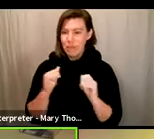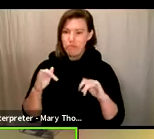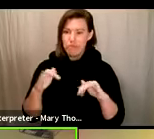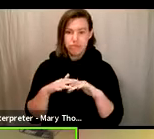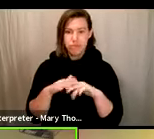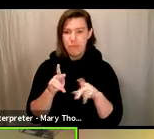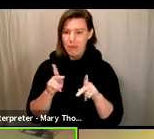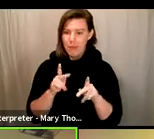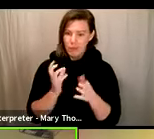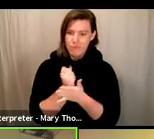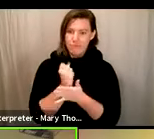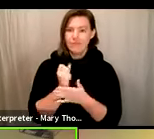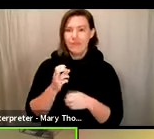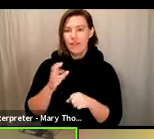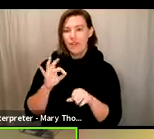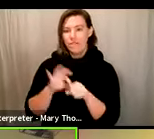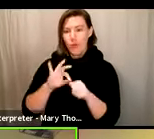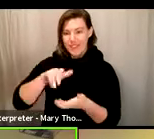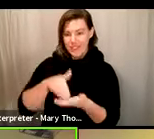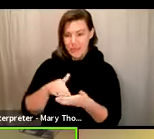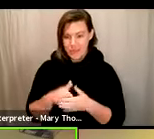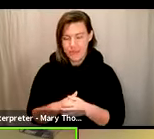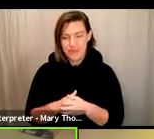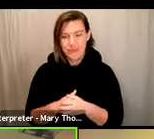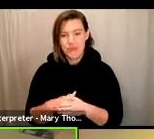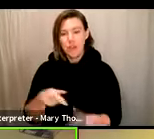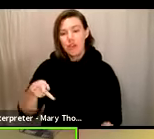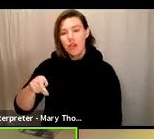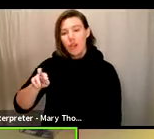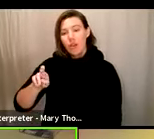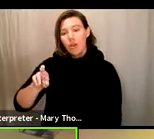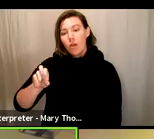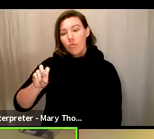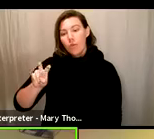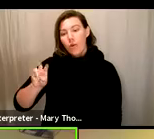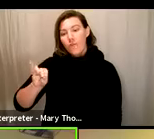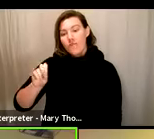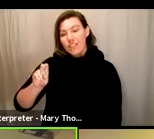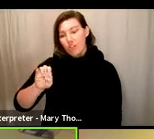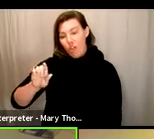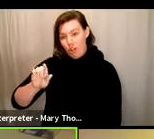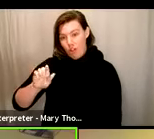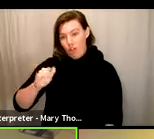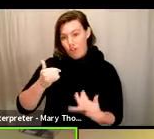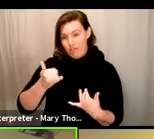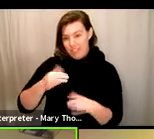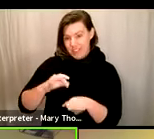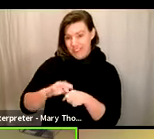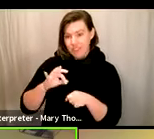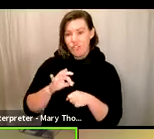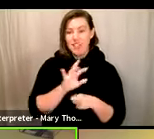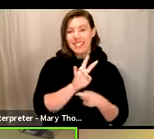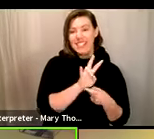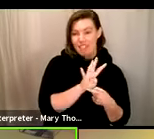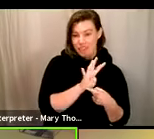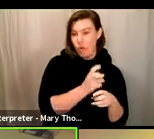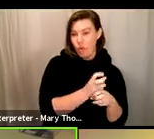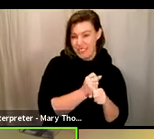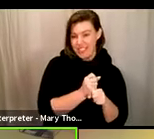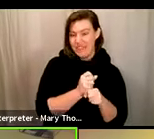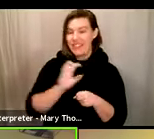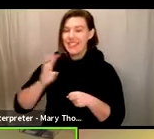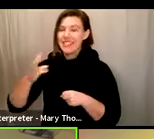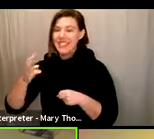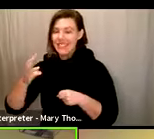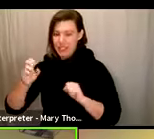Provisional ballots this round, we did receive 74 provisional ballots. Out of them we were able to count 16 of them. And